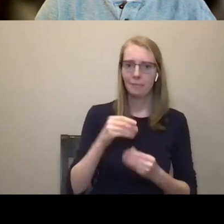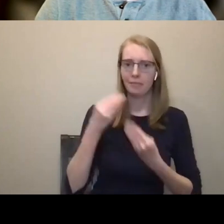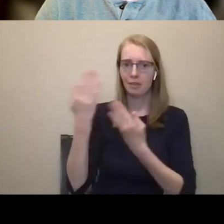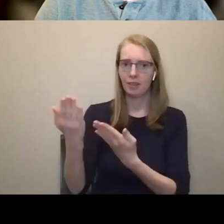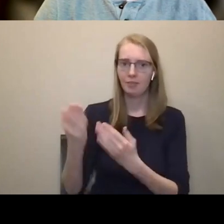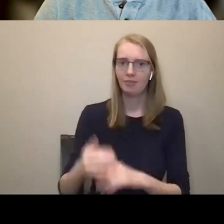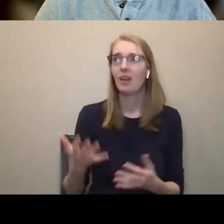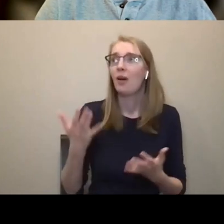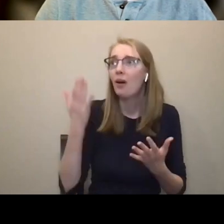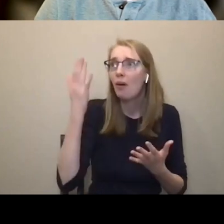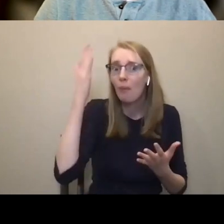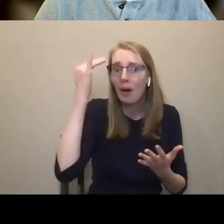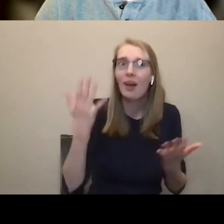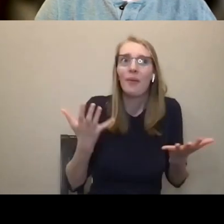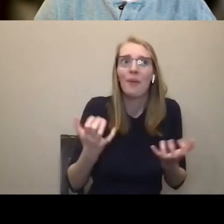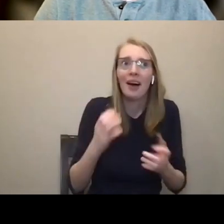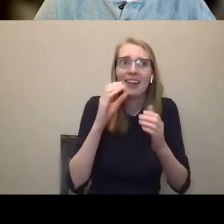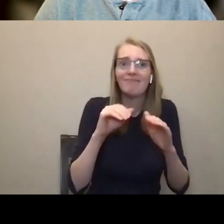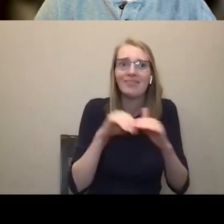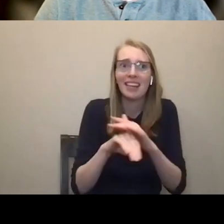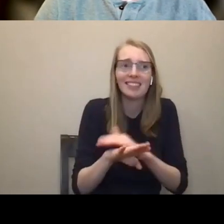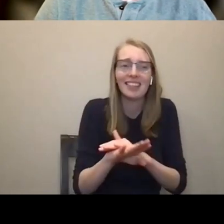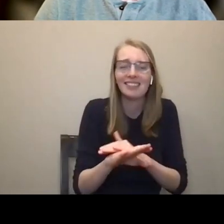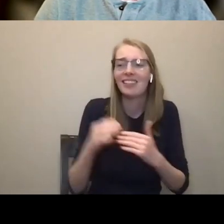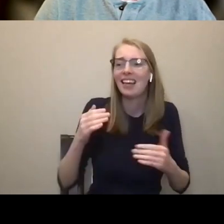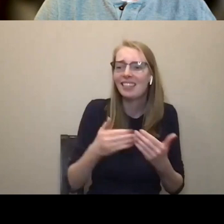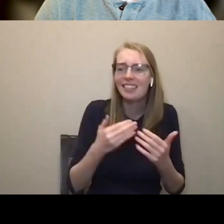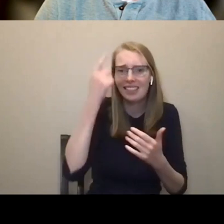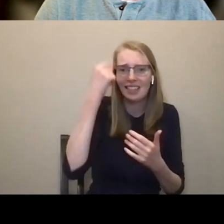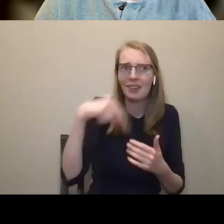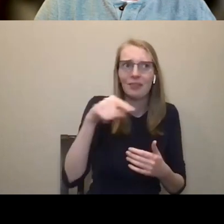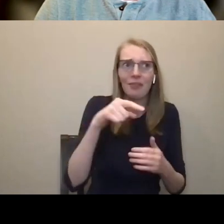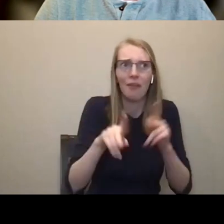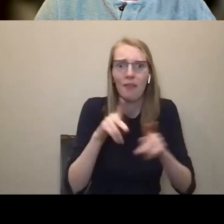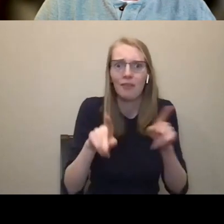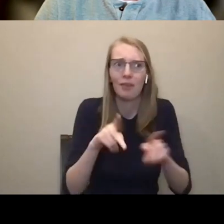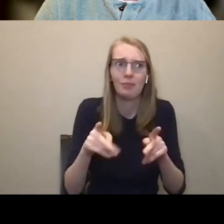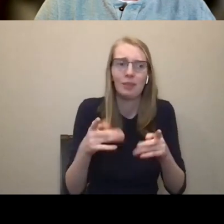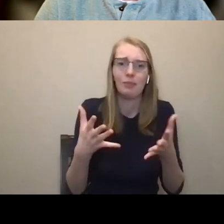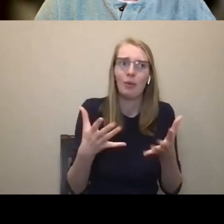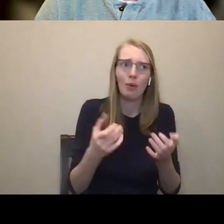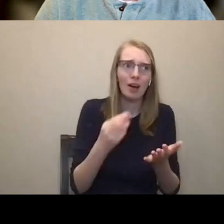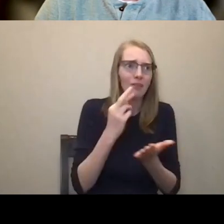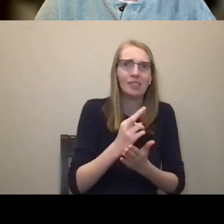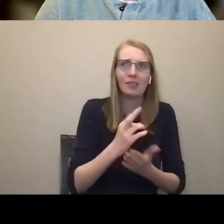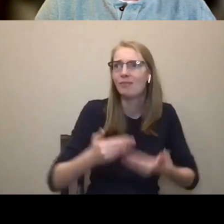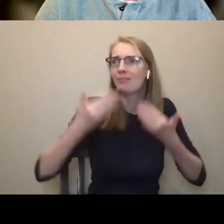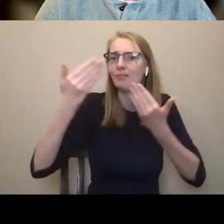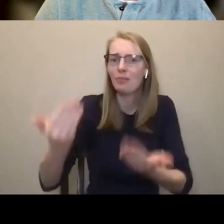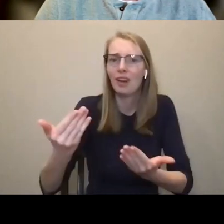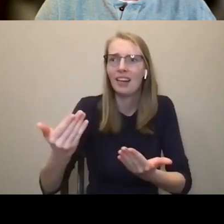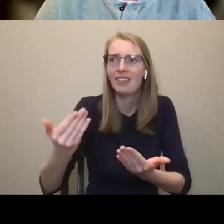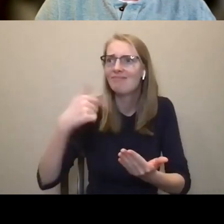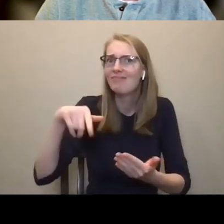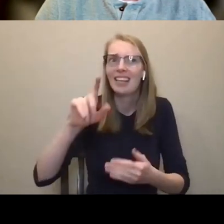and we want people to be doing it. Like Holly said, intentionally. So the more resources we can provide and you don't know, but you don't need to apply for a grant and create your own